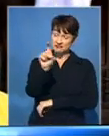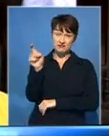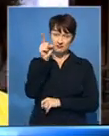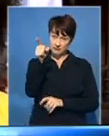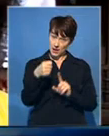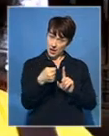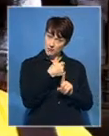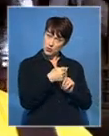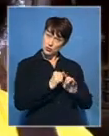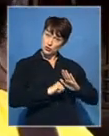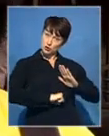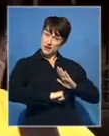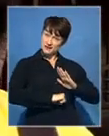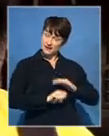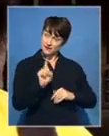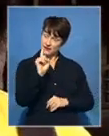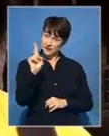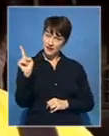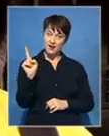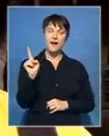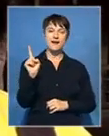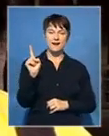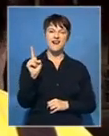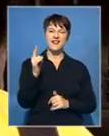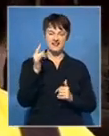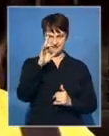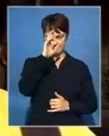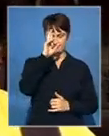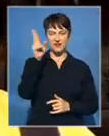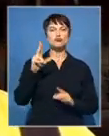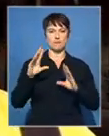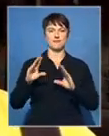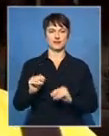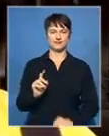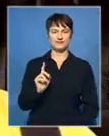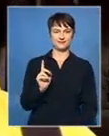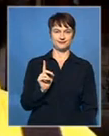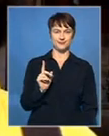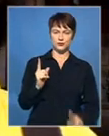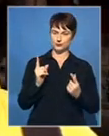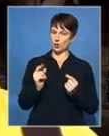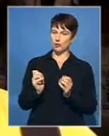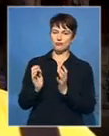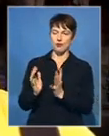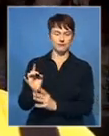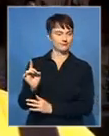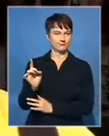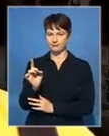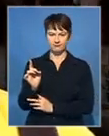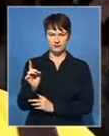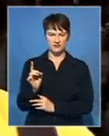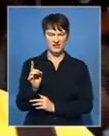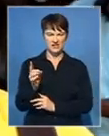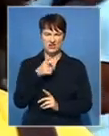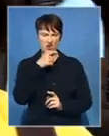domestic workers, they get the prize. They must stop doing whatever they are doing to